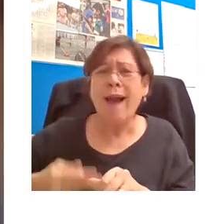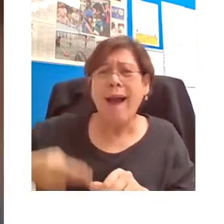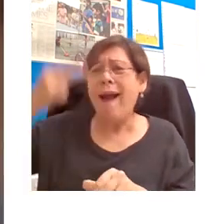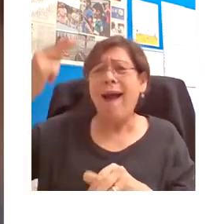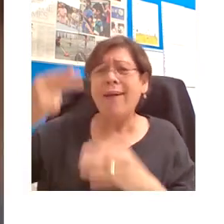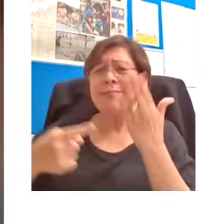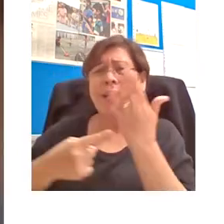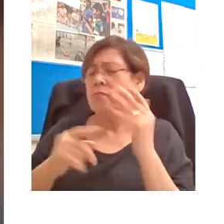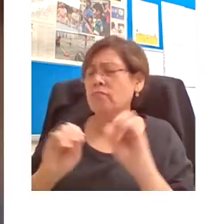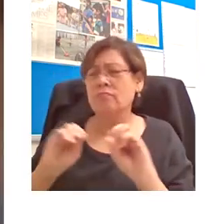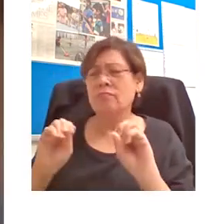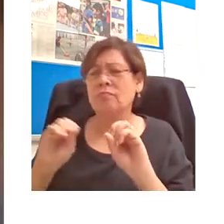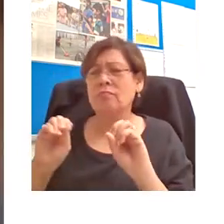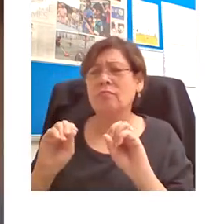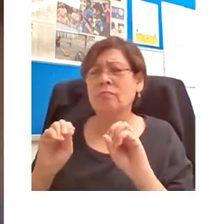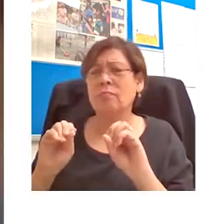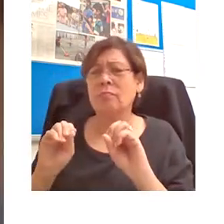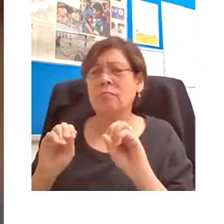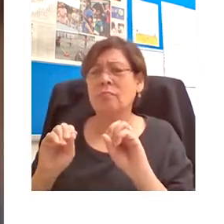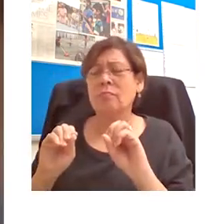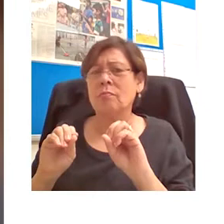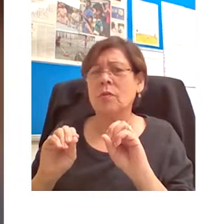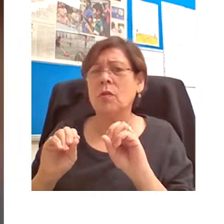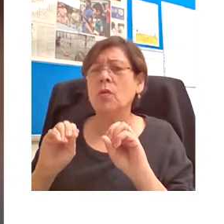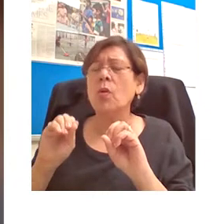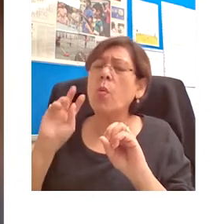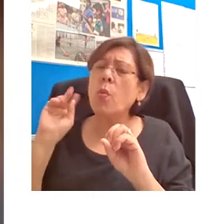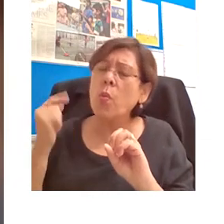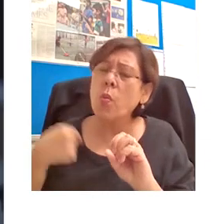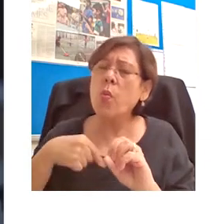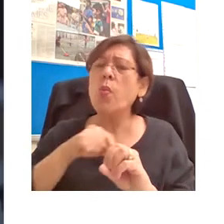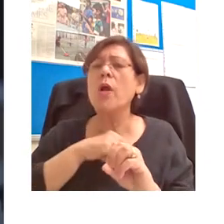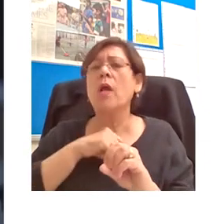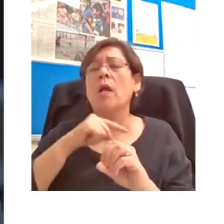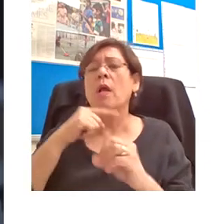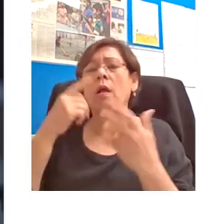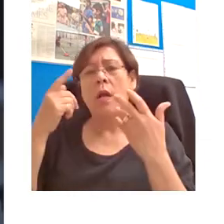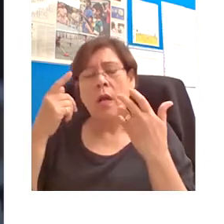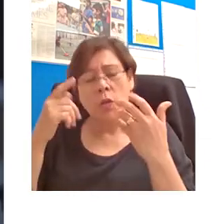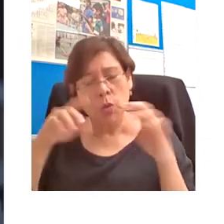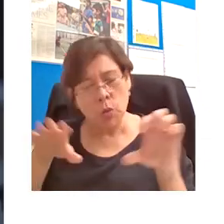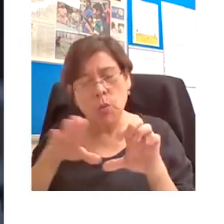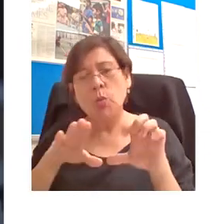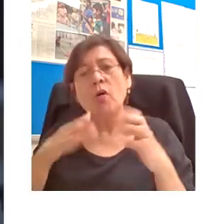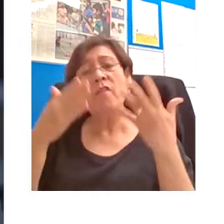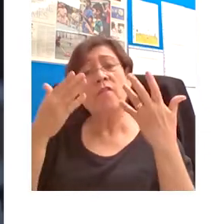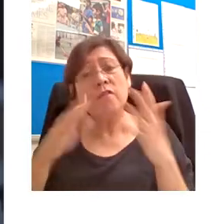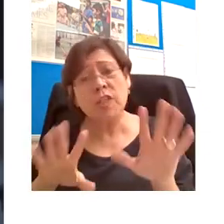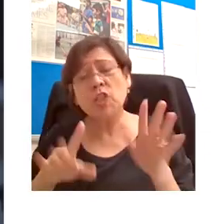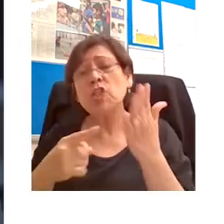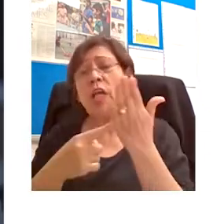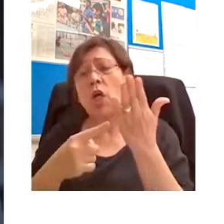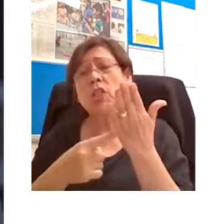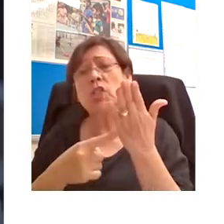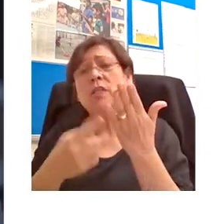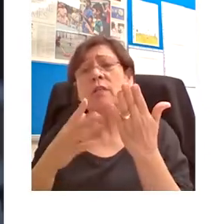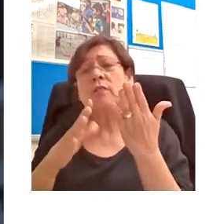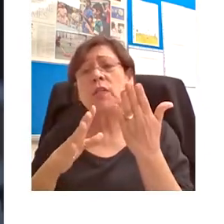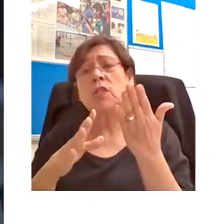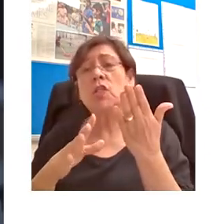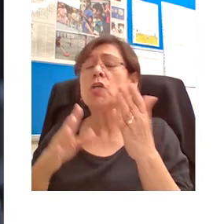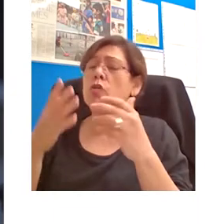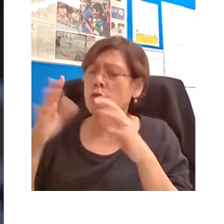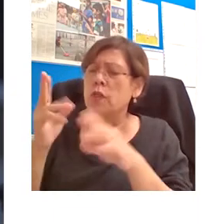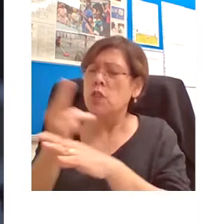its crucial strength. We're dealing with tried-and-tested technology which has simply not previously been put to